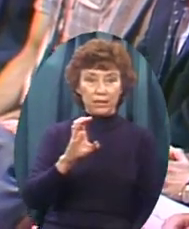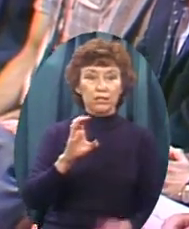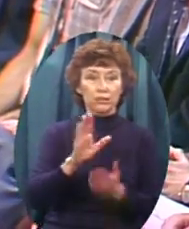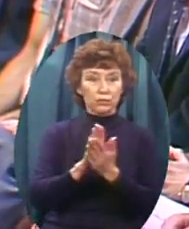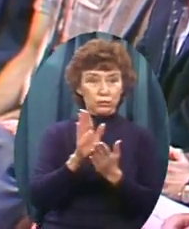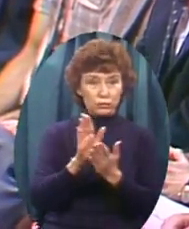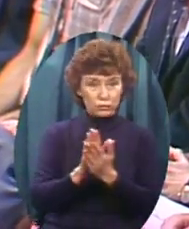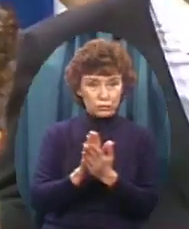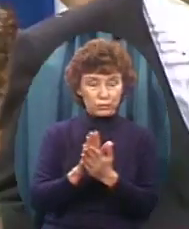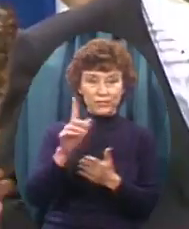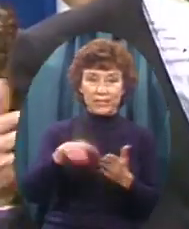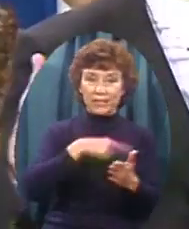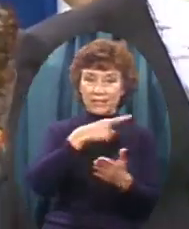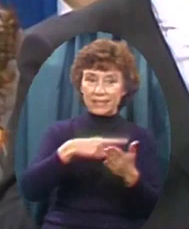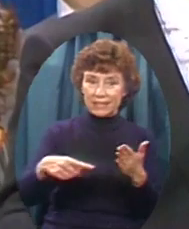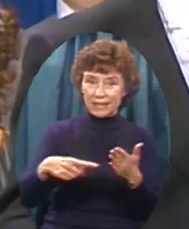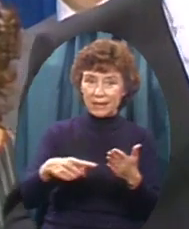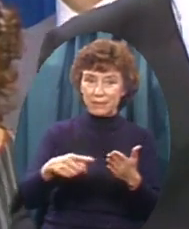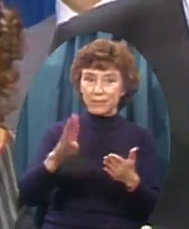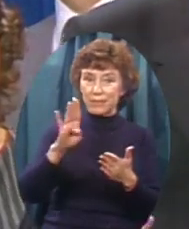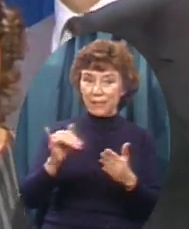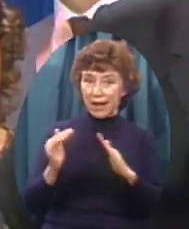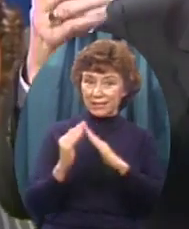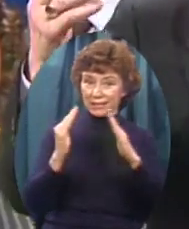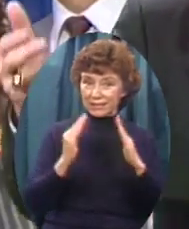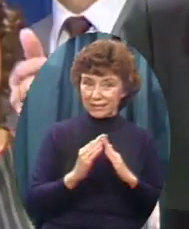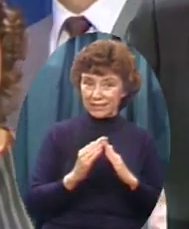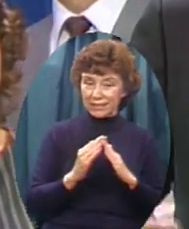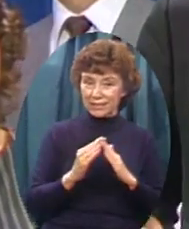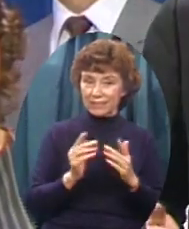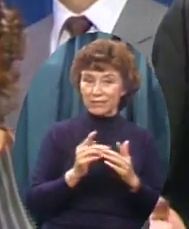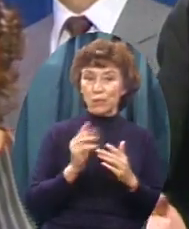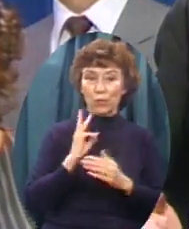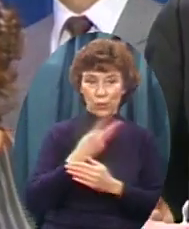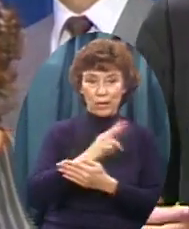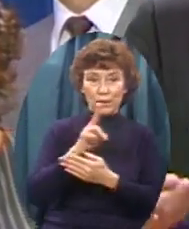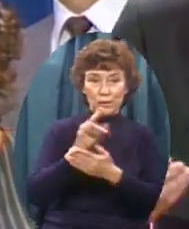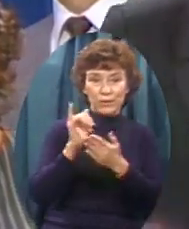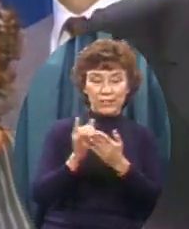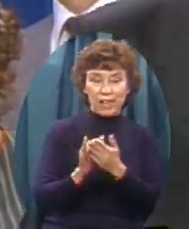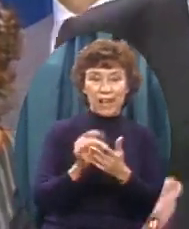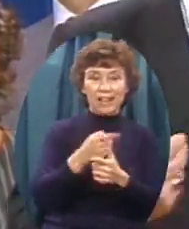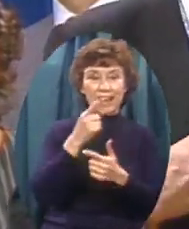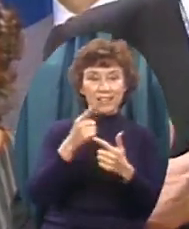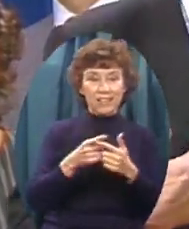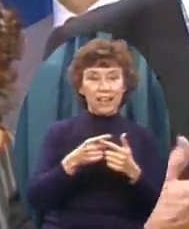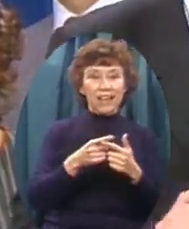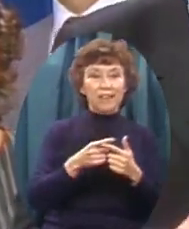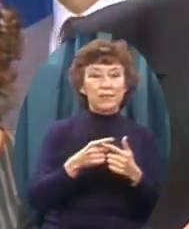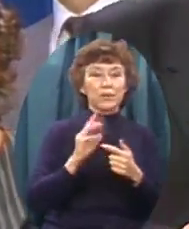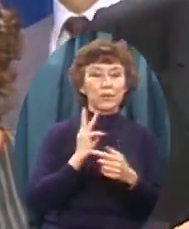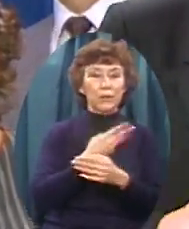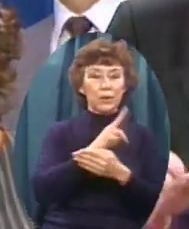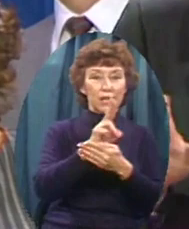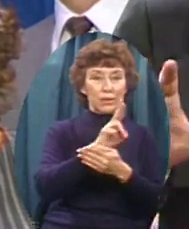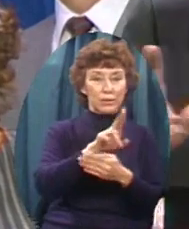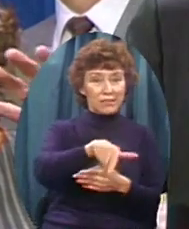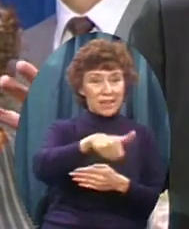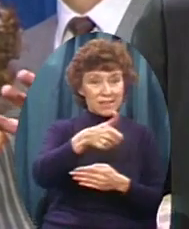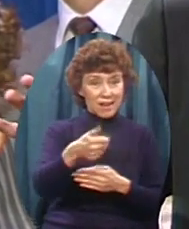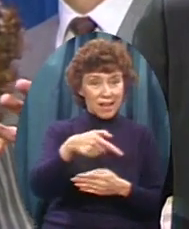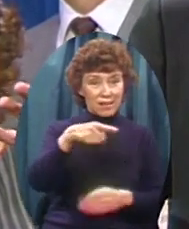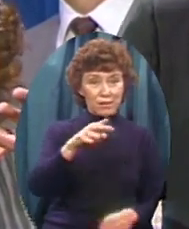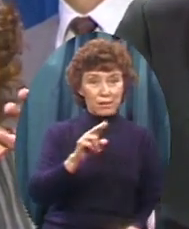the public school purposes We used it And then we got Brookville High School building Before they tore it down That's where I graduated in 1950